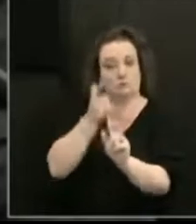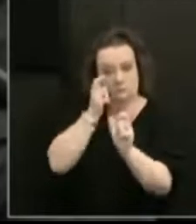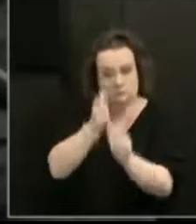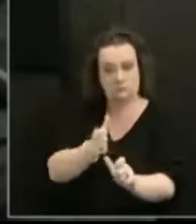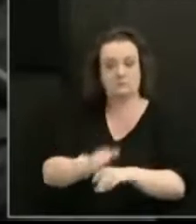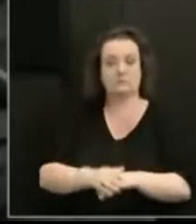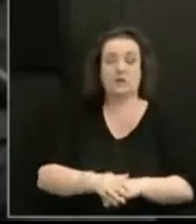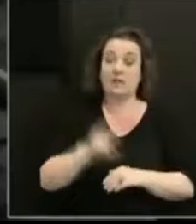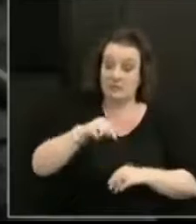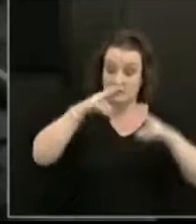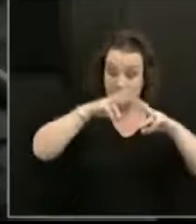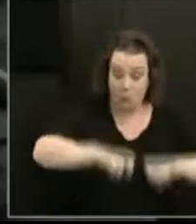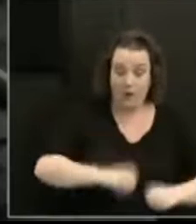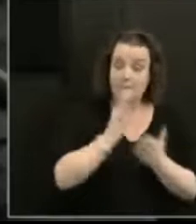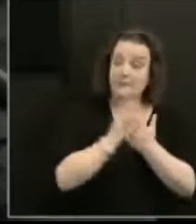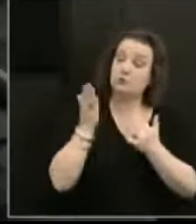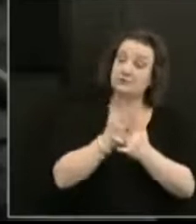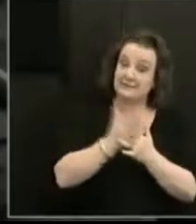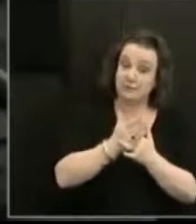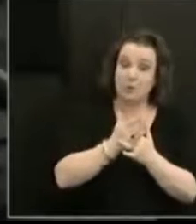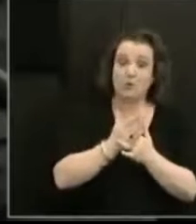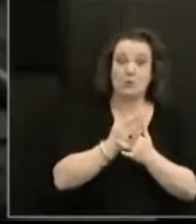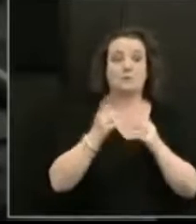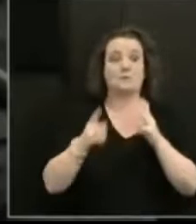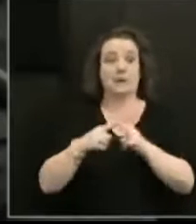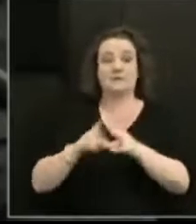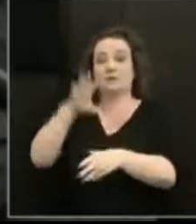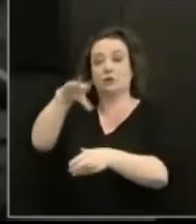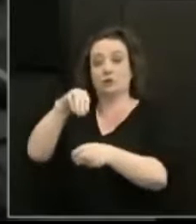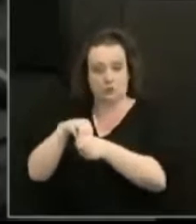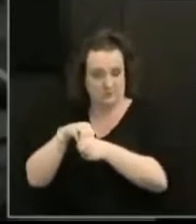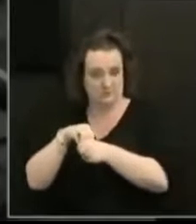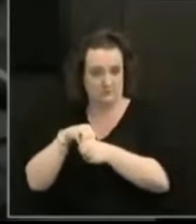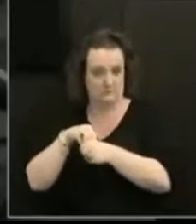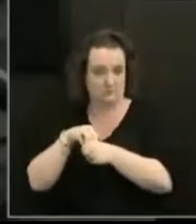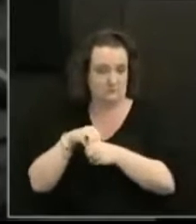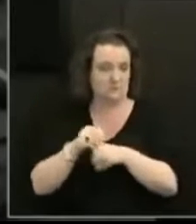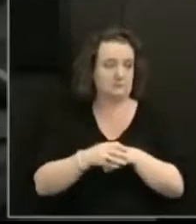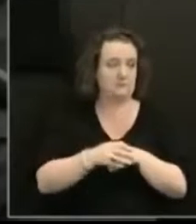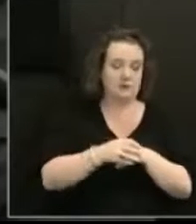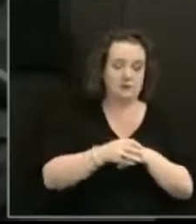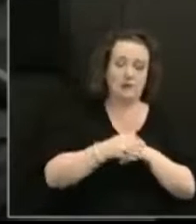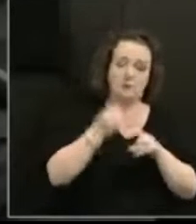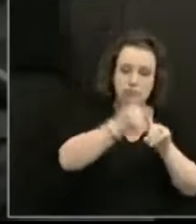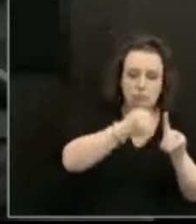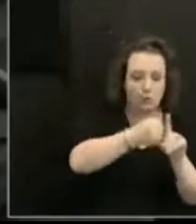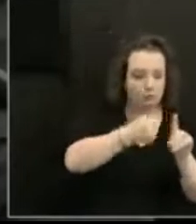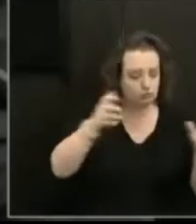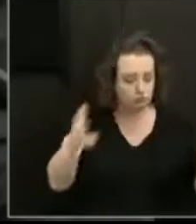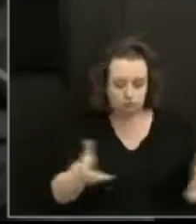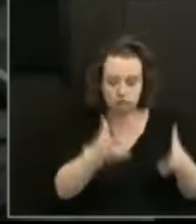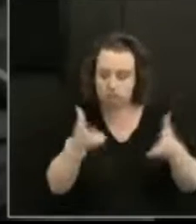takes to be accessible and inclusive and to promote, encourage and enable all